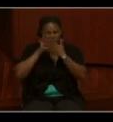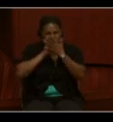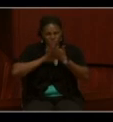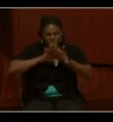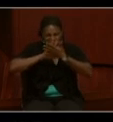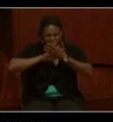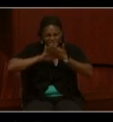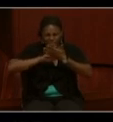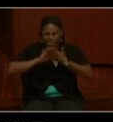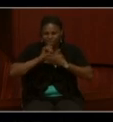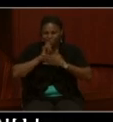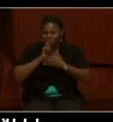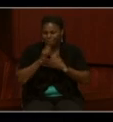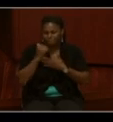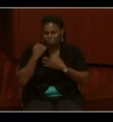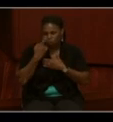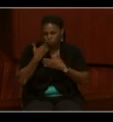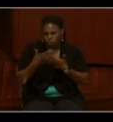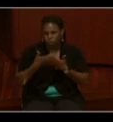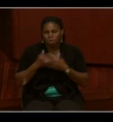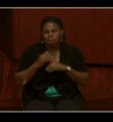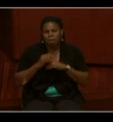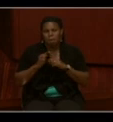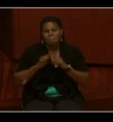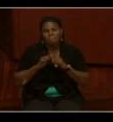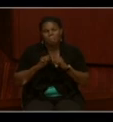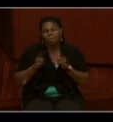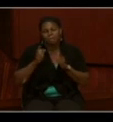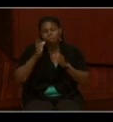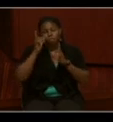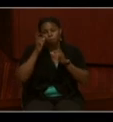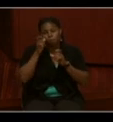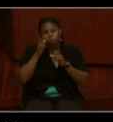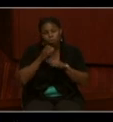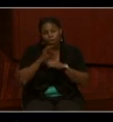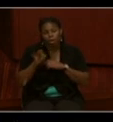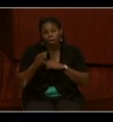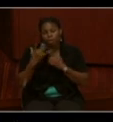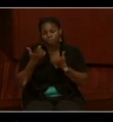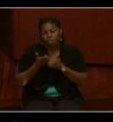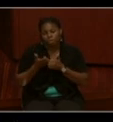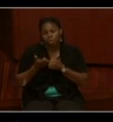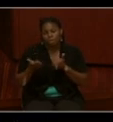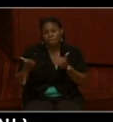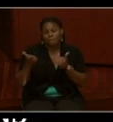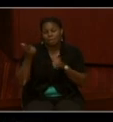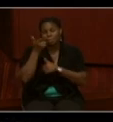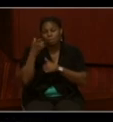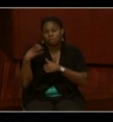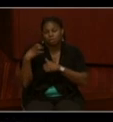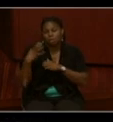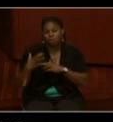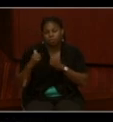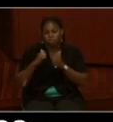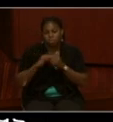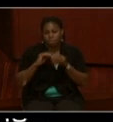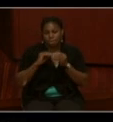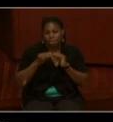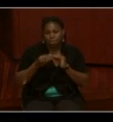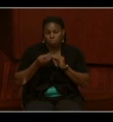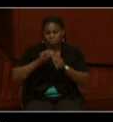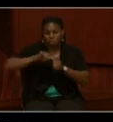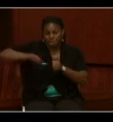did not look good. But it was actually a photograph of the commanding officer with a number of officers behind him